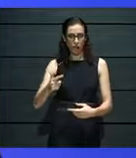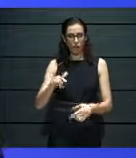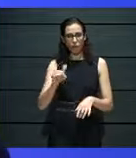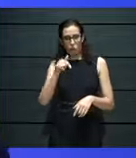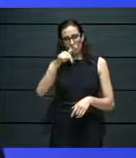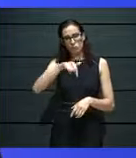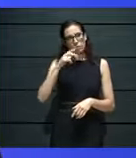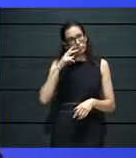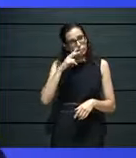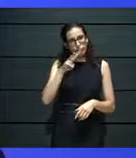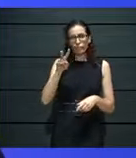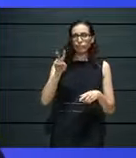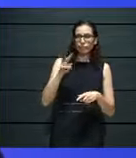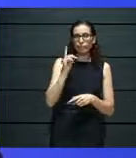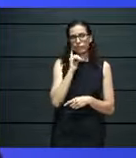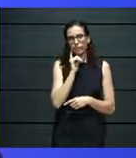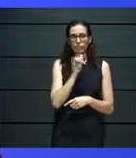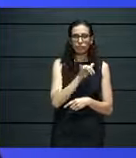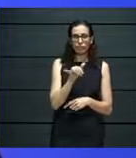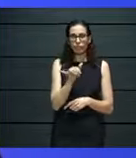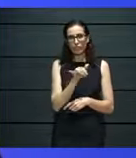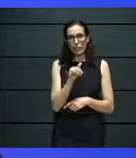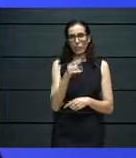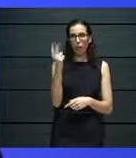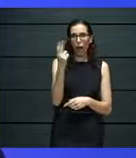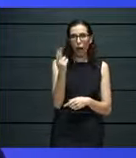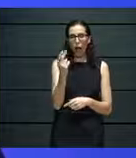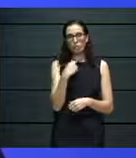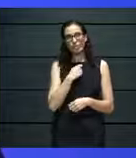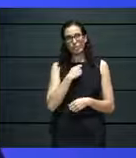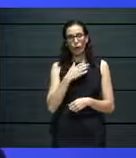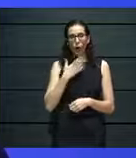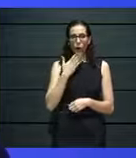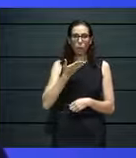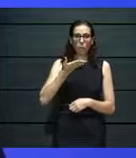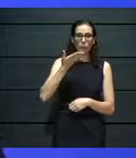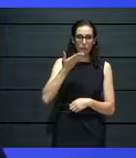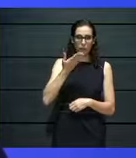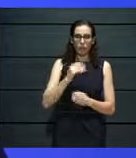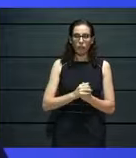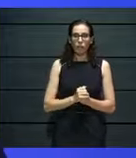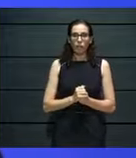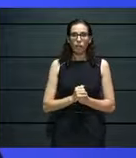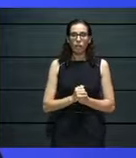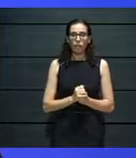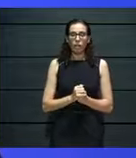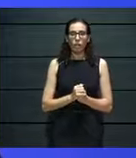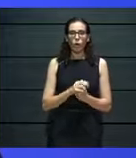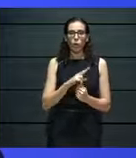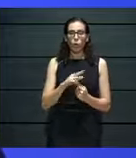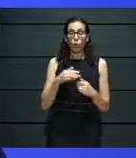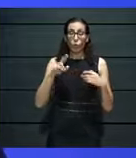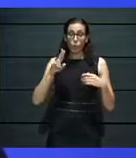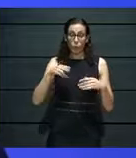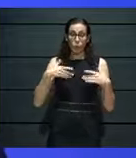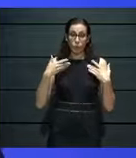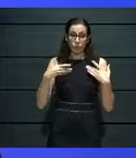way they're going to enter the art industry. And obviously, we need to start engaging